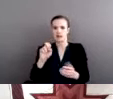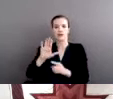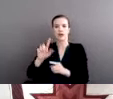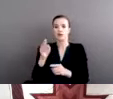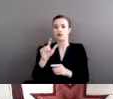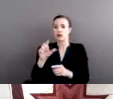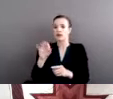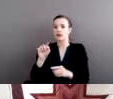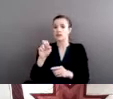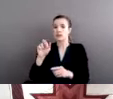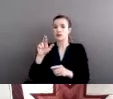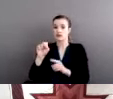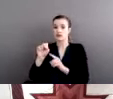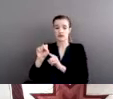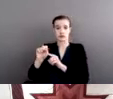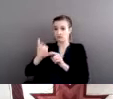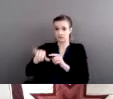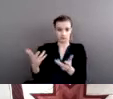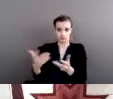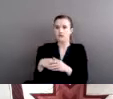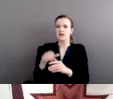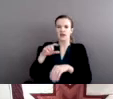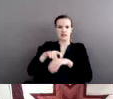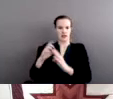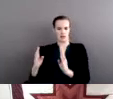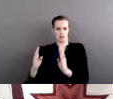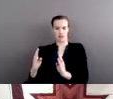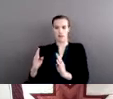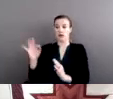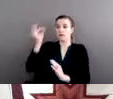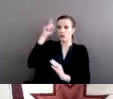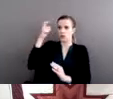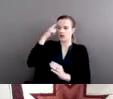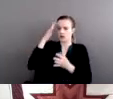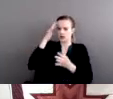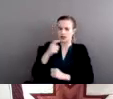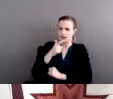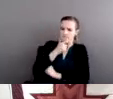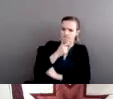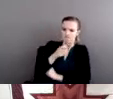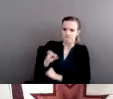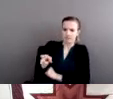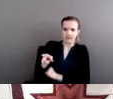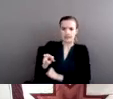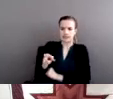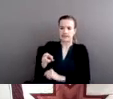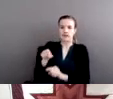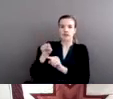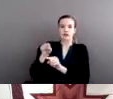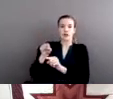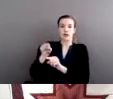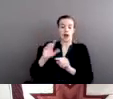in which the federal government decided that in order to deal with the encroaching settlement,